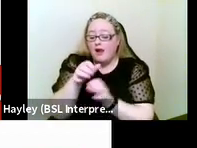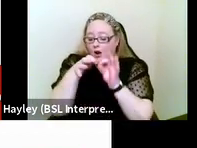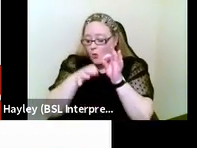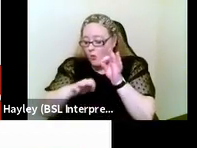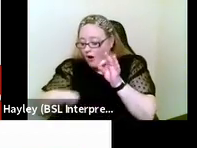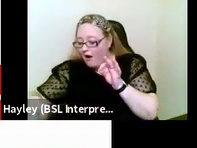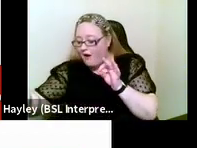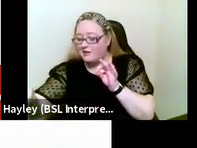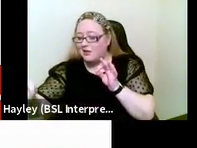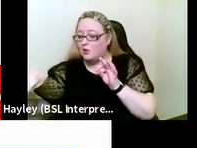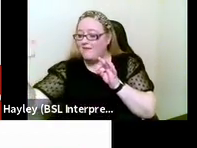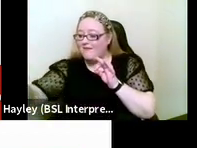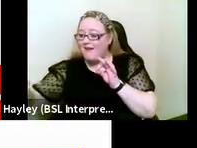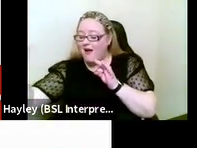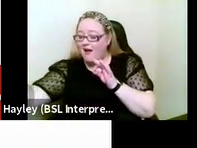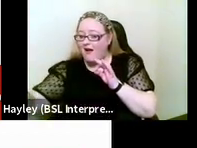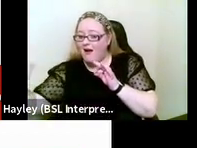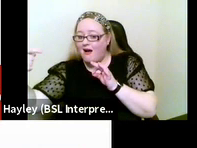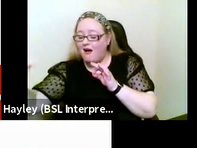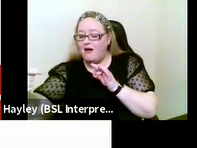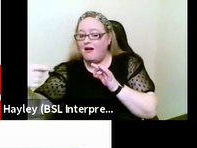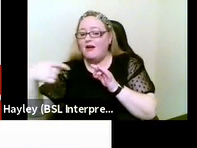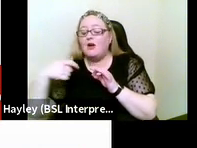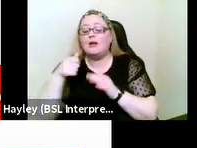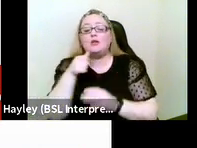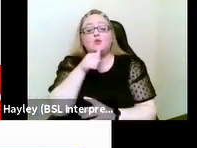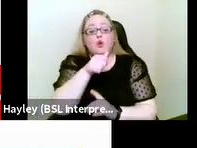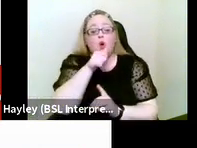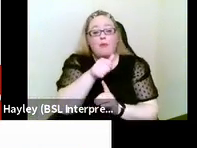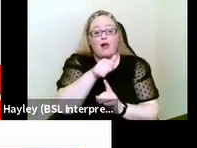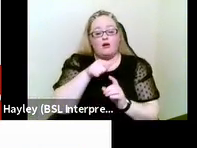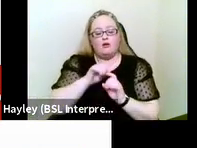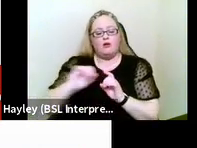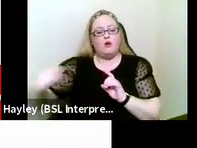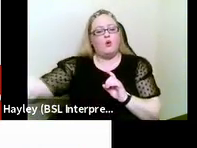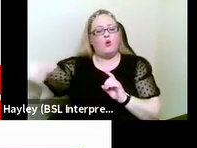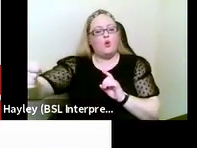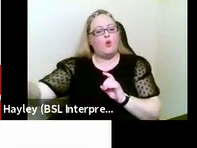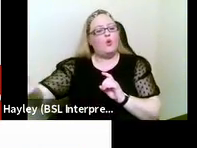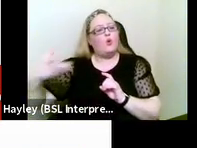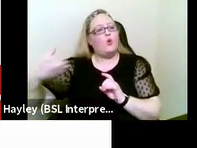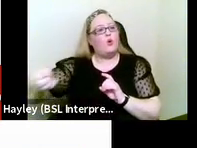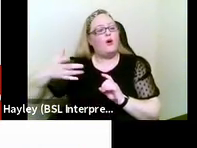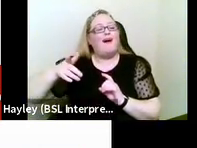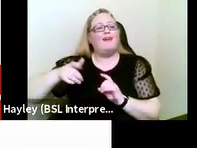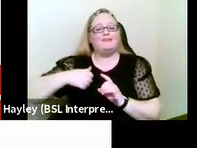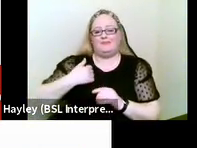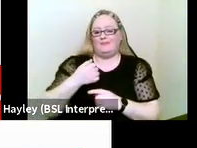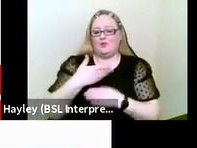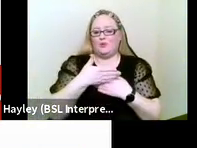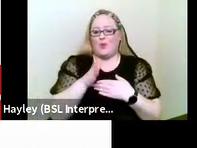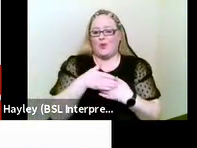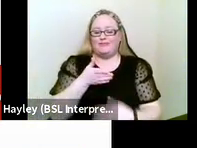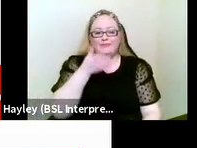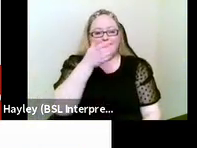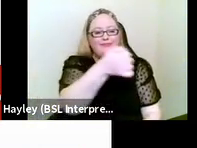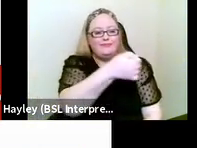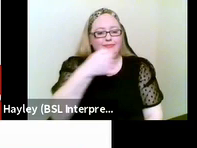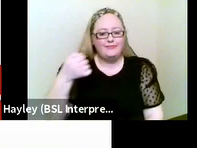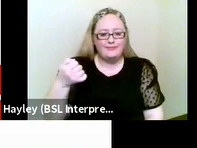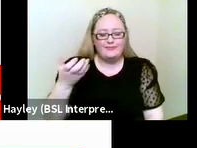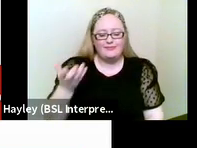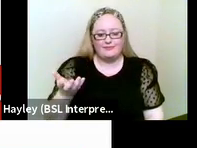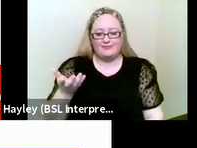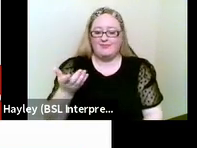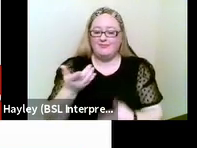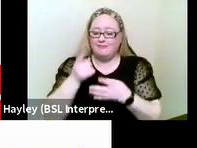So when the doorbell was pressed, she felt the wafting of the air. Oh, someone's at the door. She answered it. And this there's many